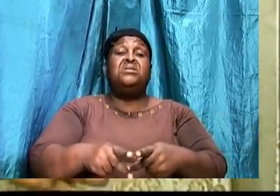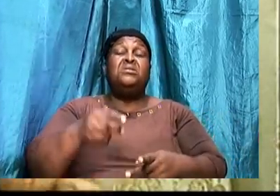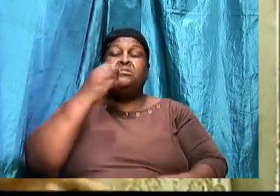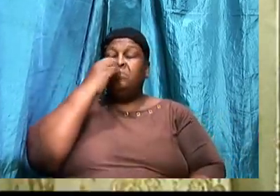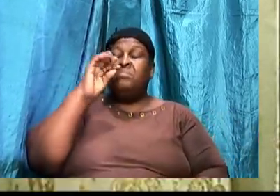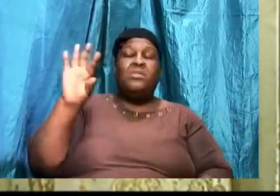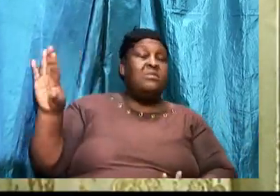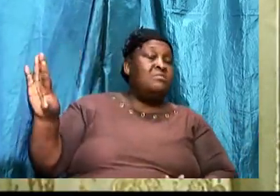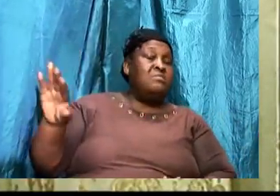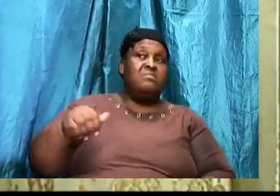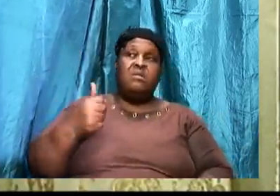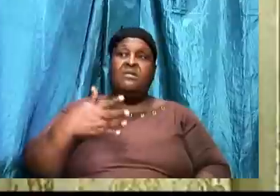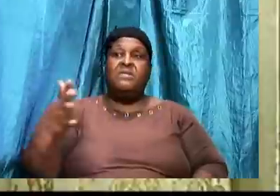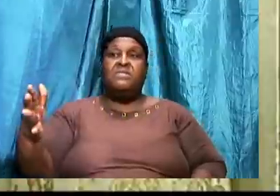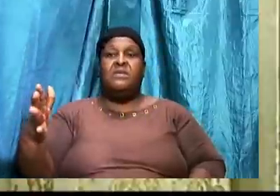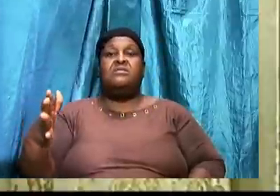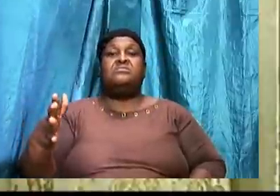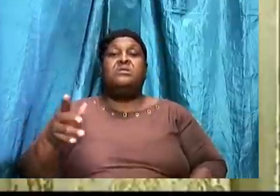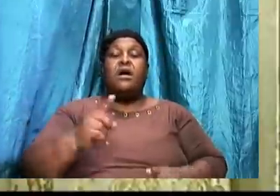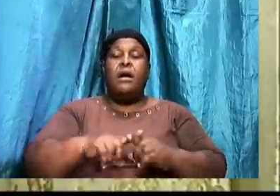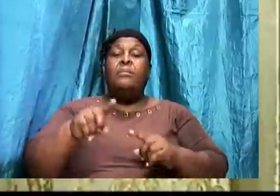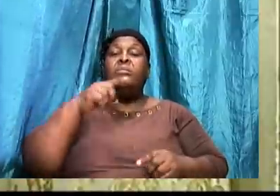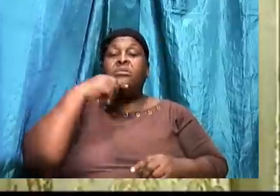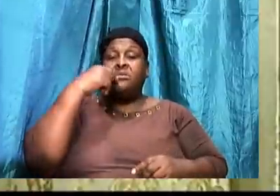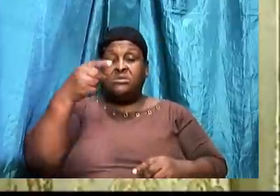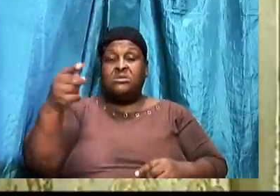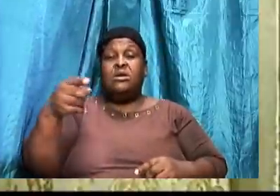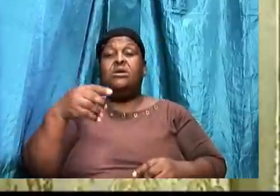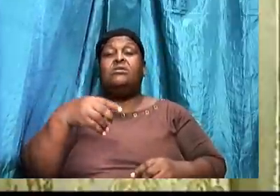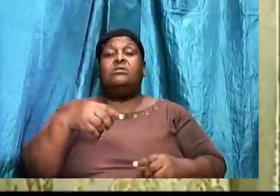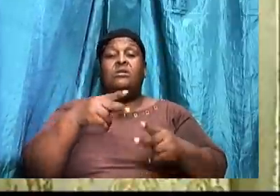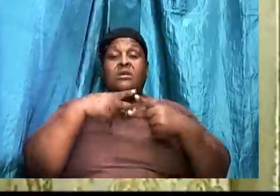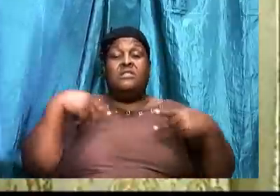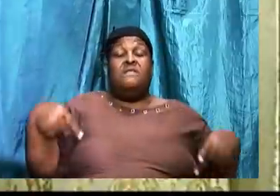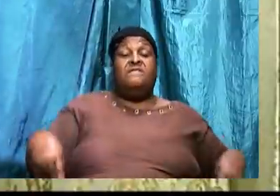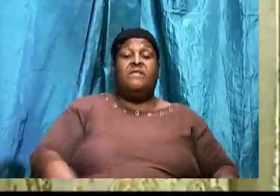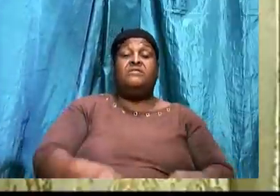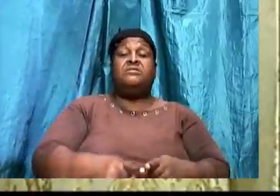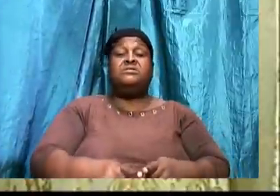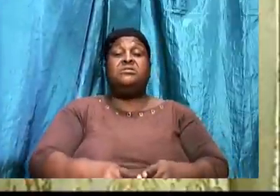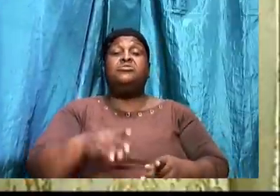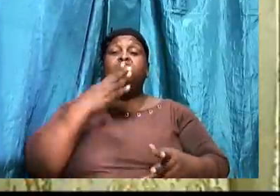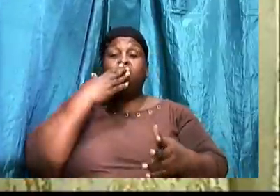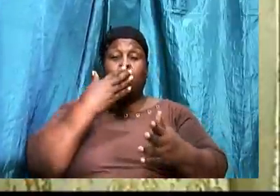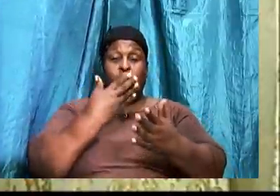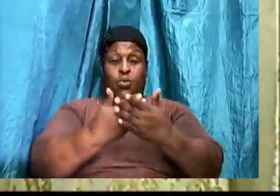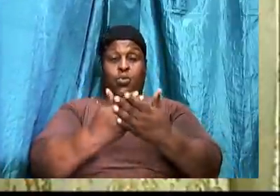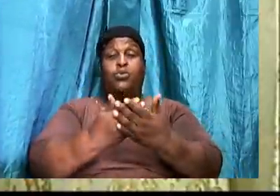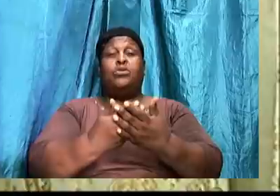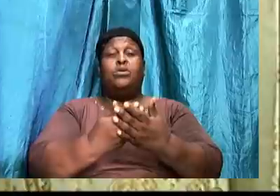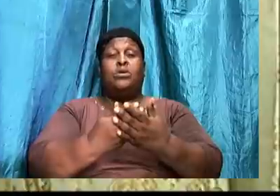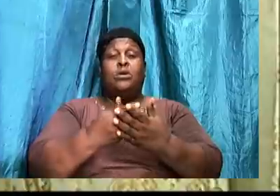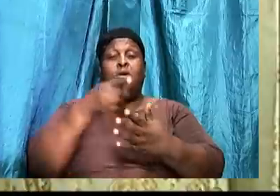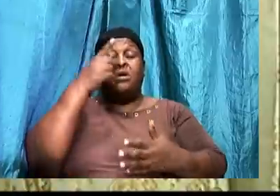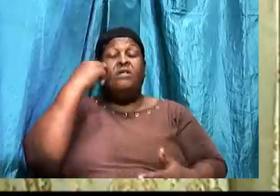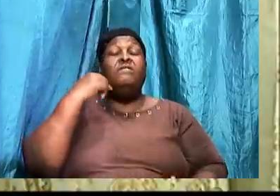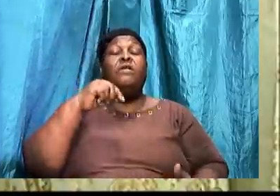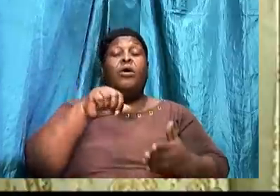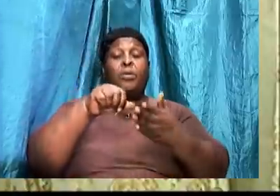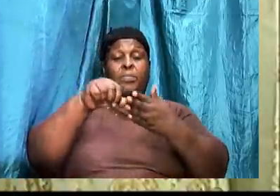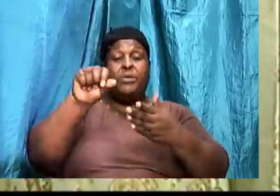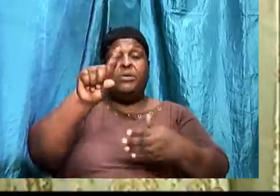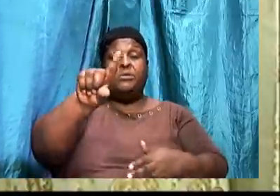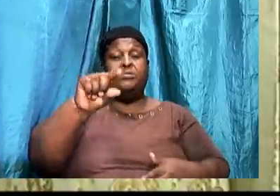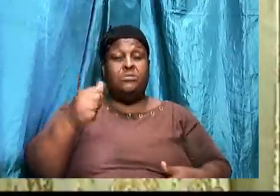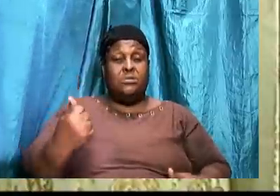Yes. You must continue. For pay tithes. And if he. Recognize the importance. tithing. And Should